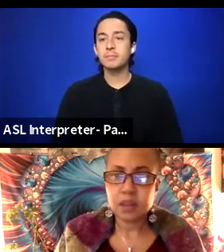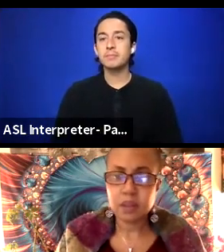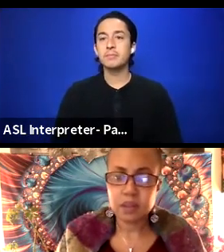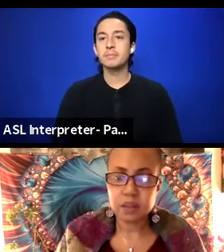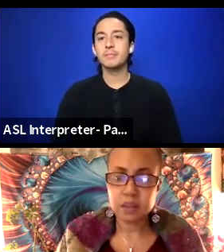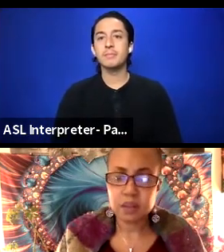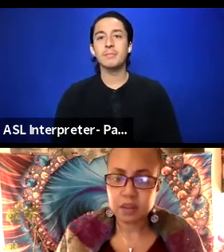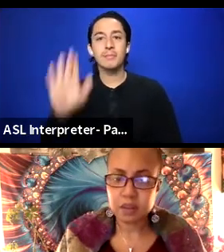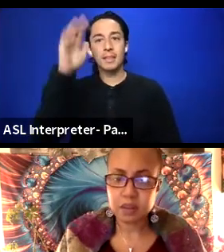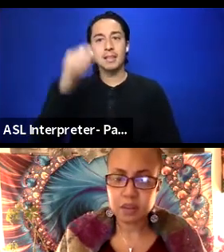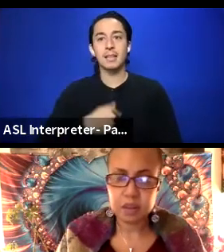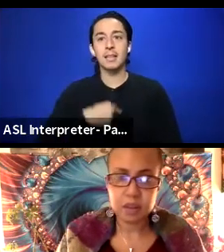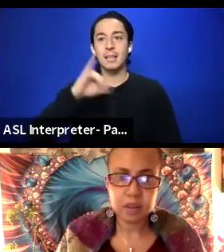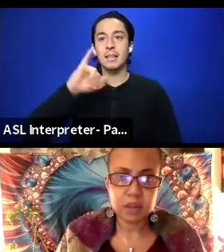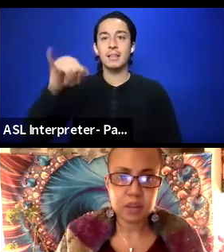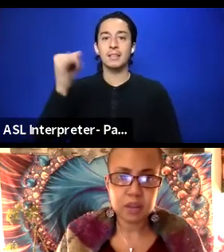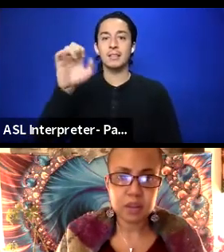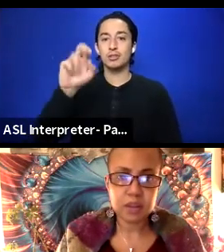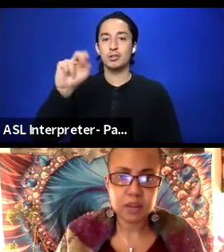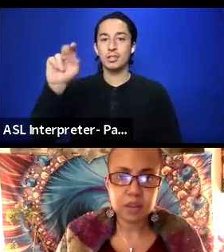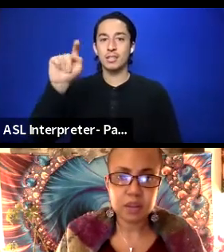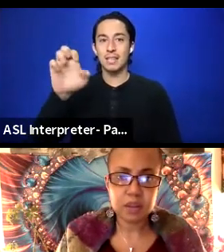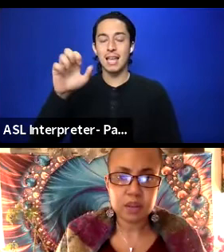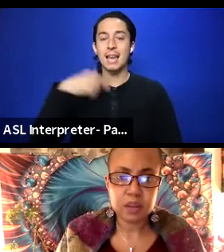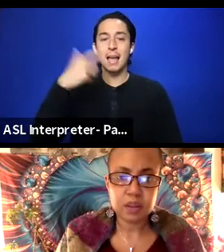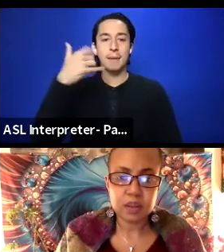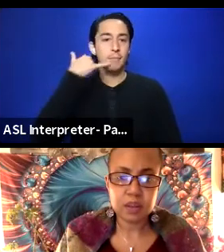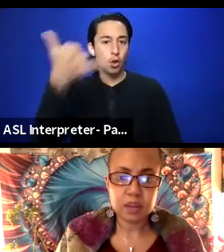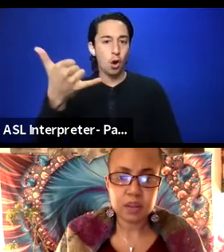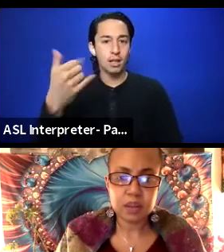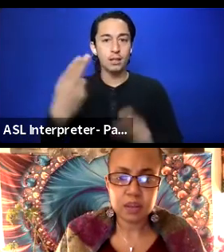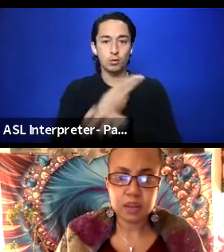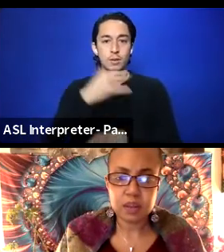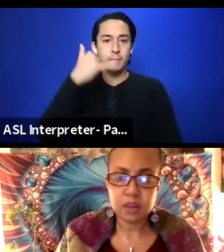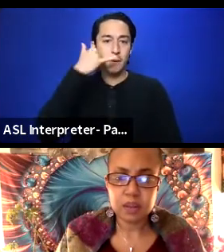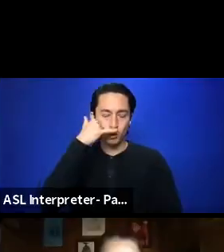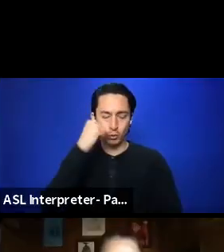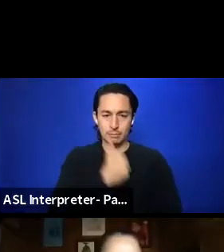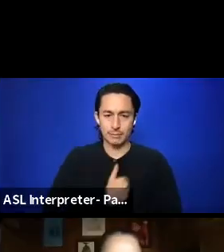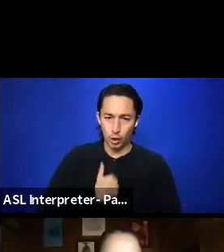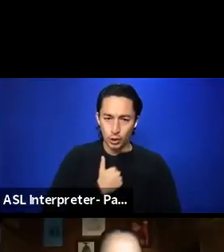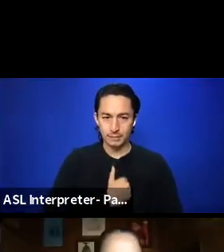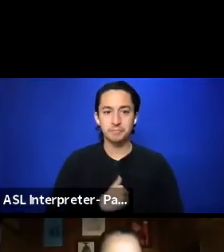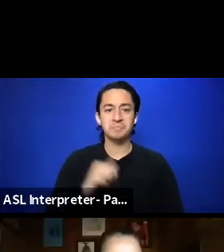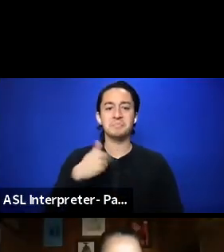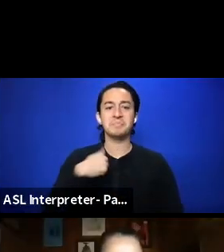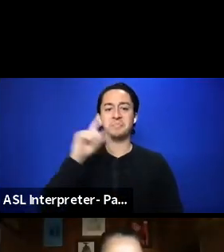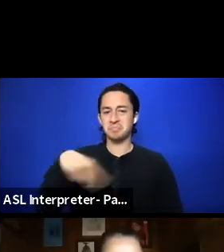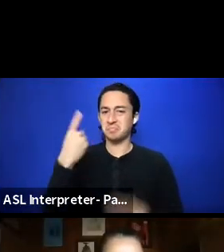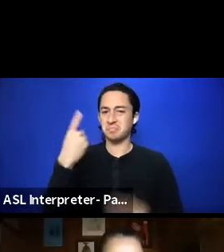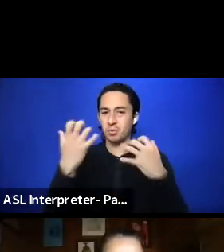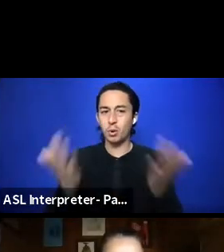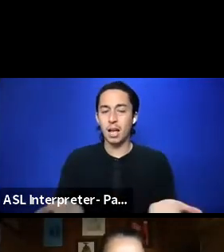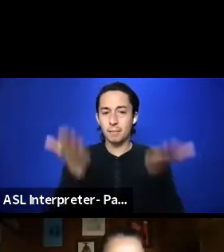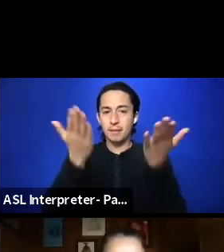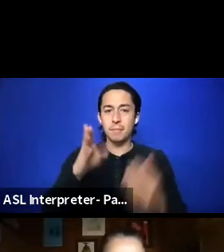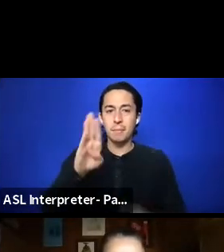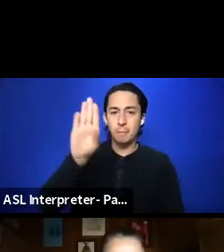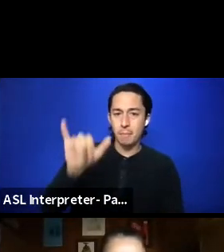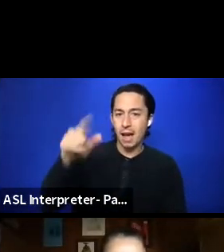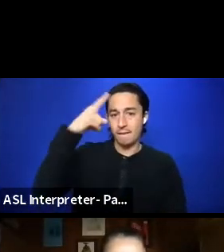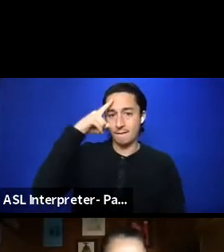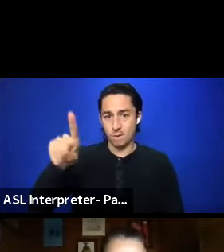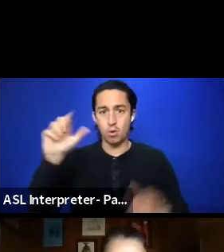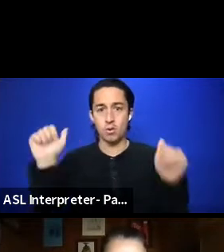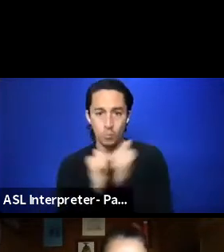This is Jeanette. I'm calling in on phone, so forgive me. I just want to uplift by, for, and with, telling,